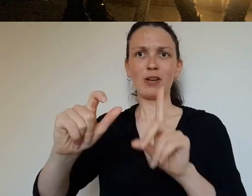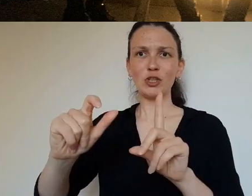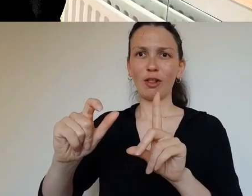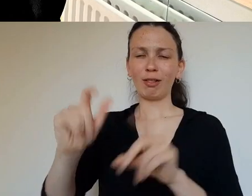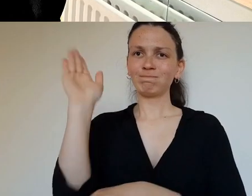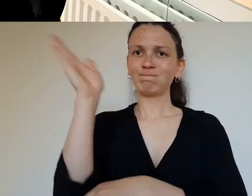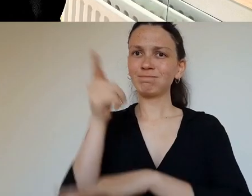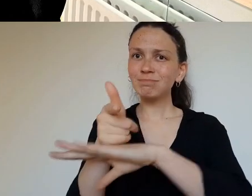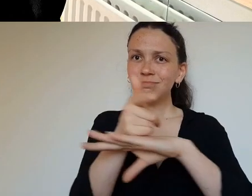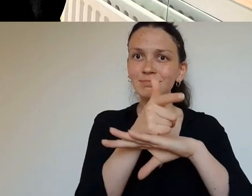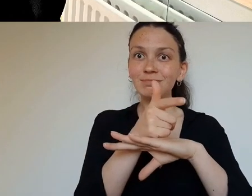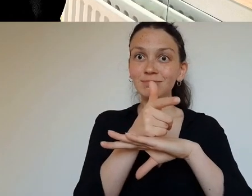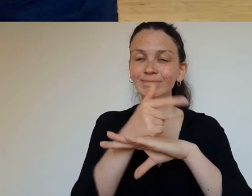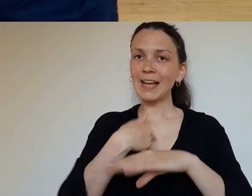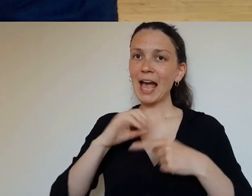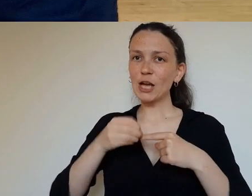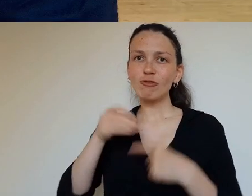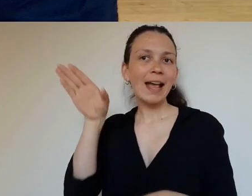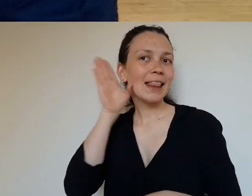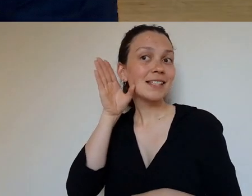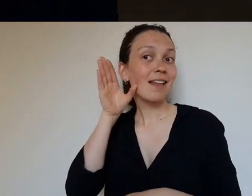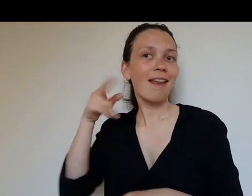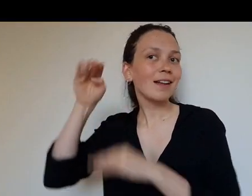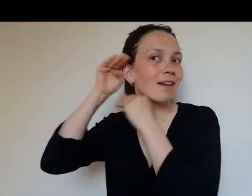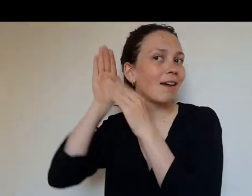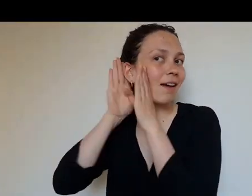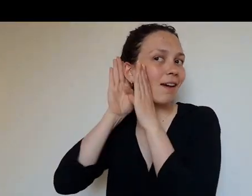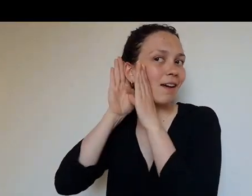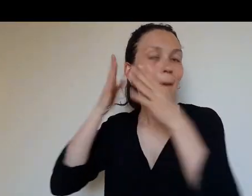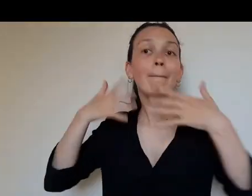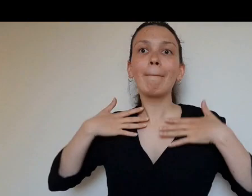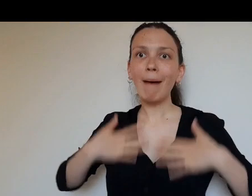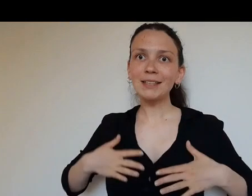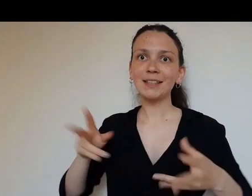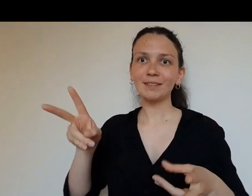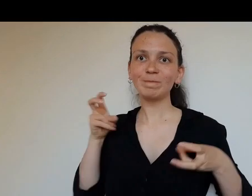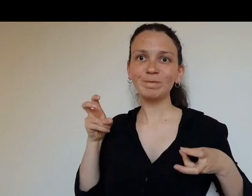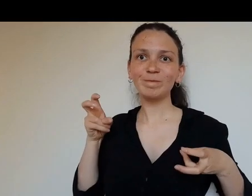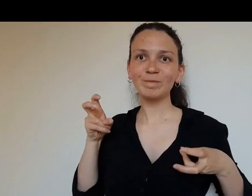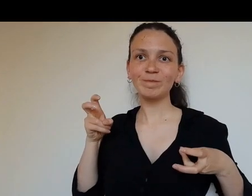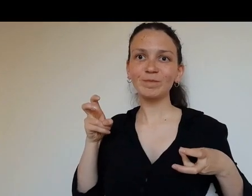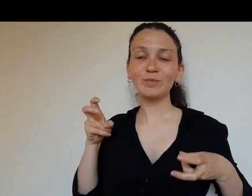I try to listen. No longer just with my ears, but with my whole body.